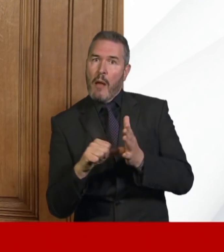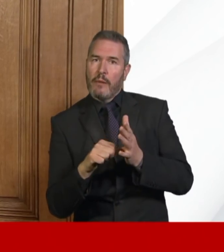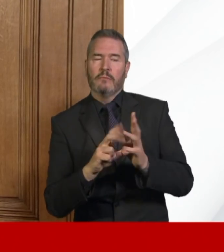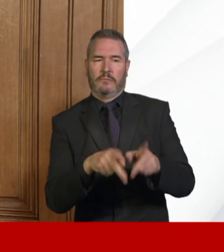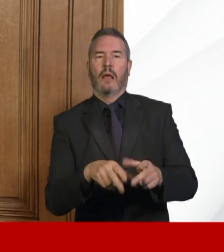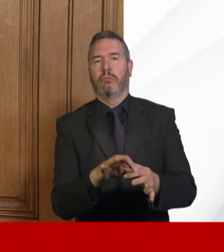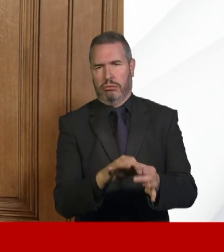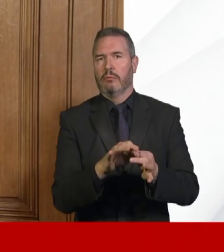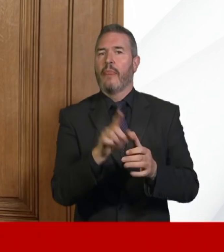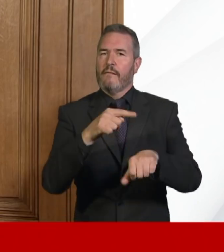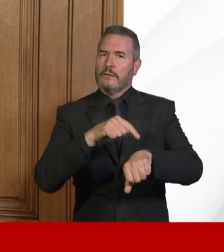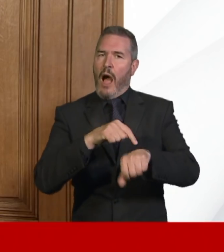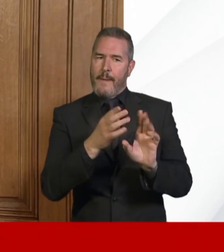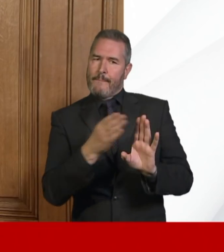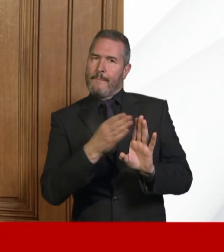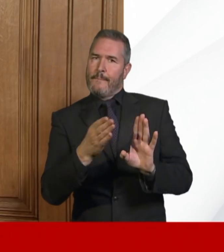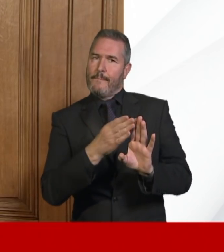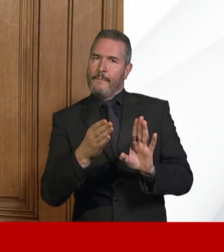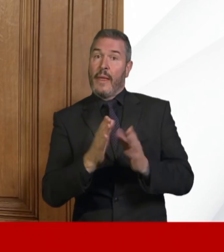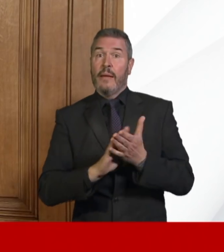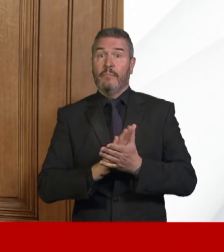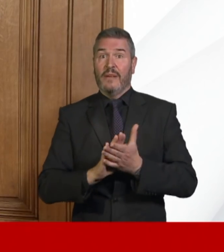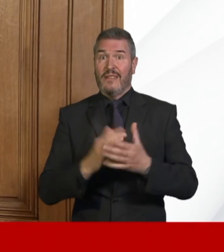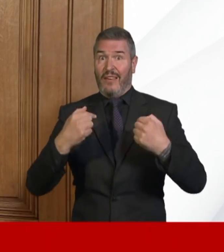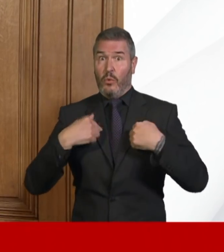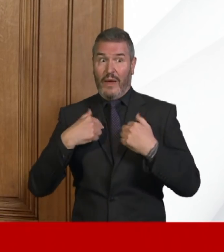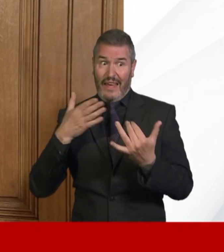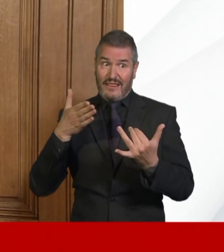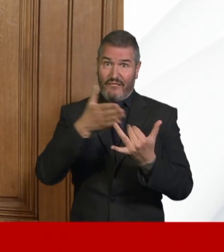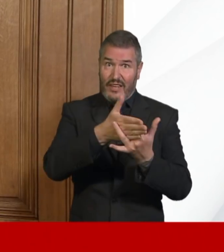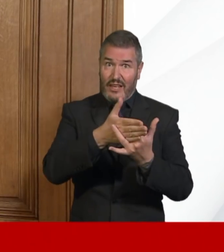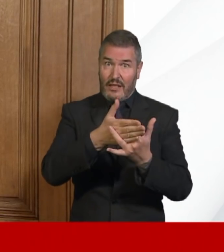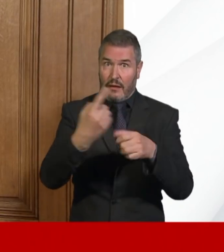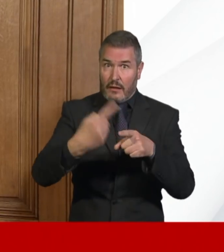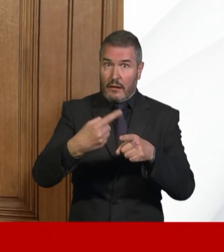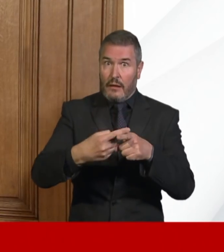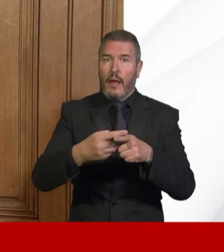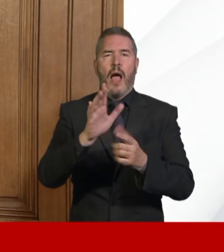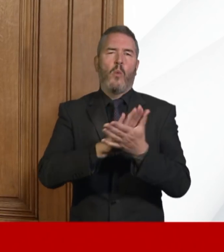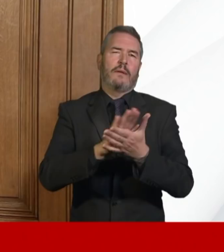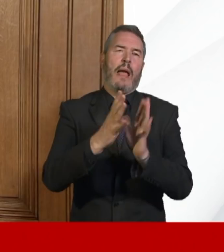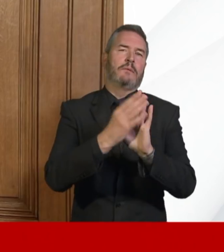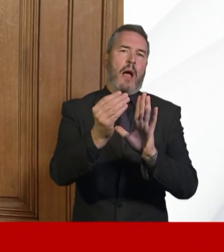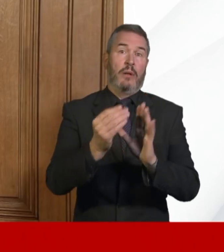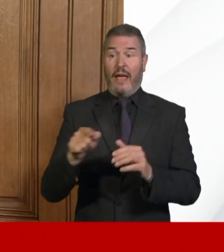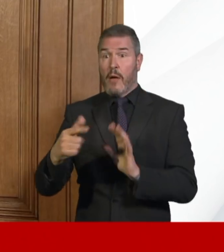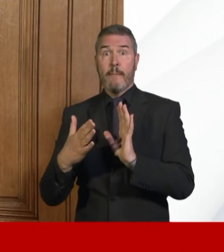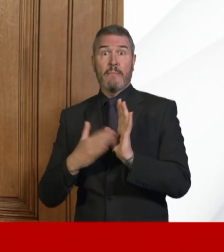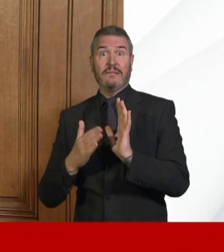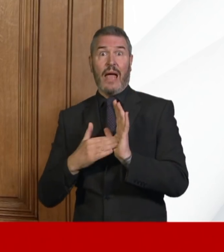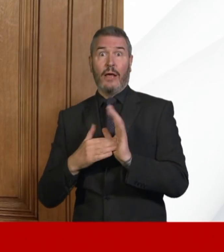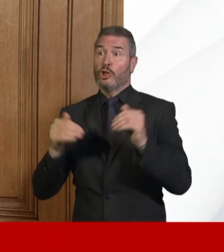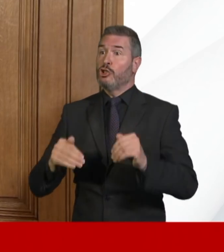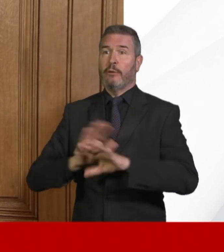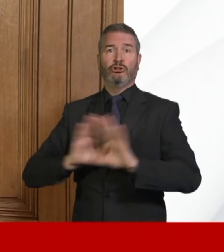there are time periods for that. So one for how well we do our intervention. If we all stop shopping on Monday, we would not expect